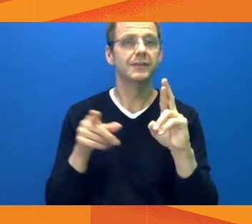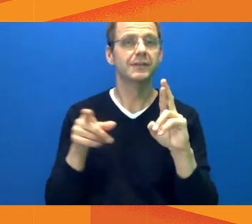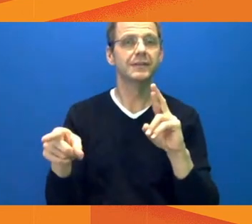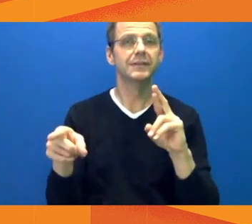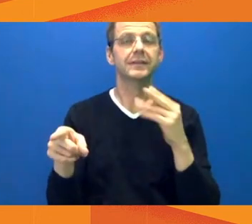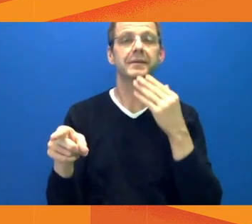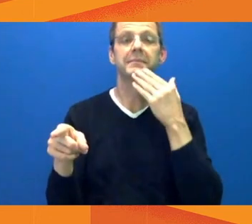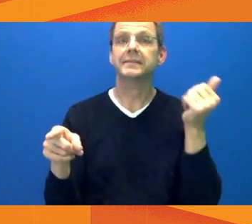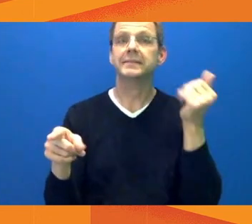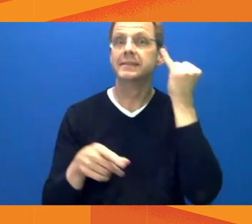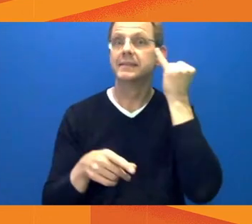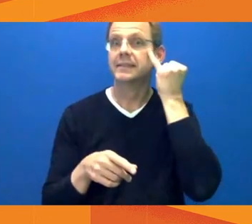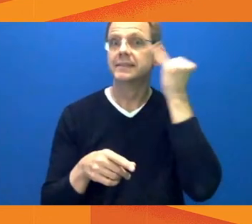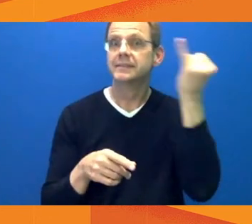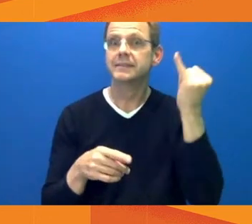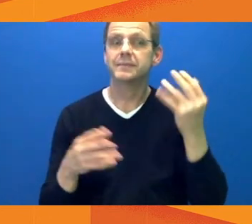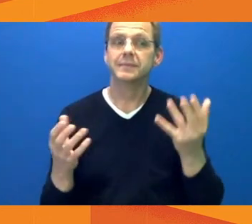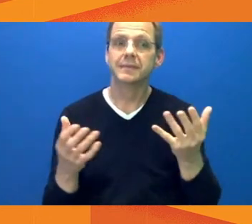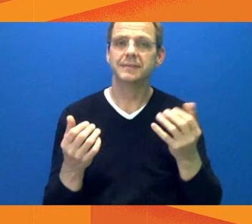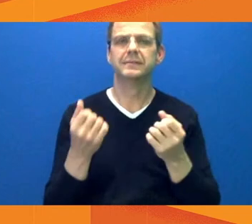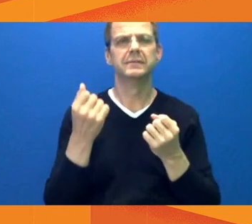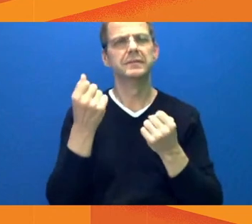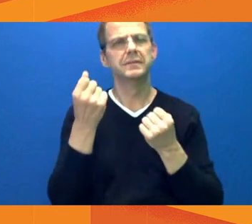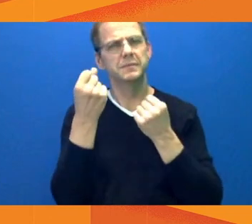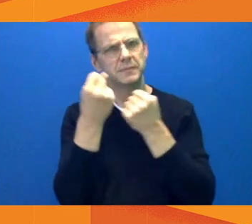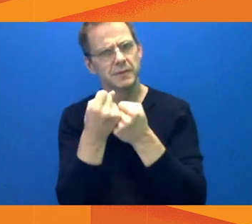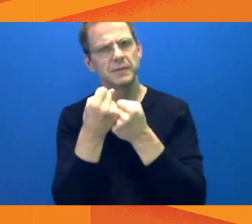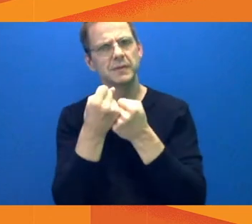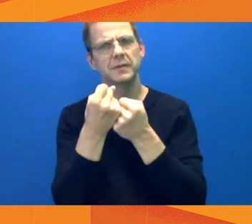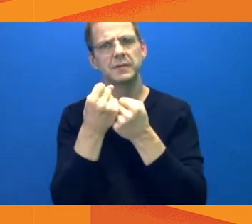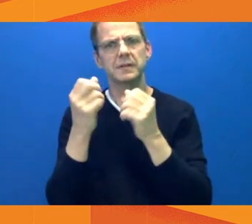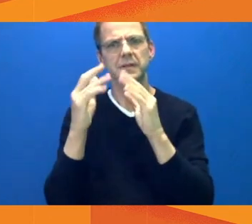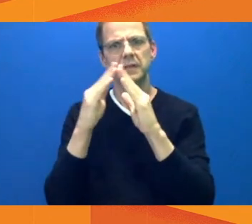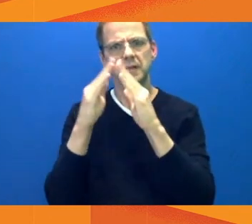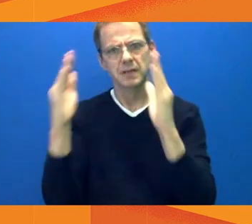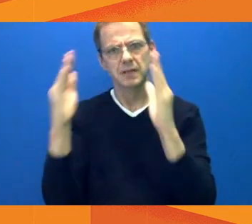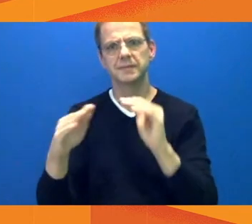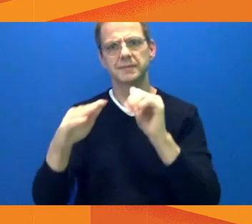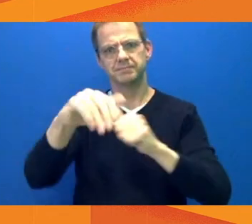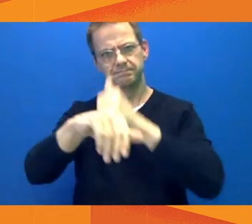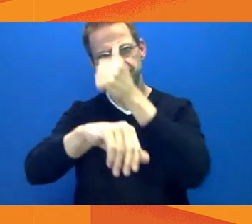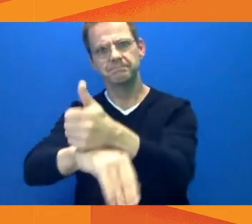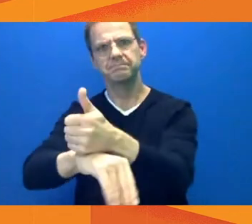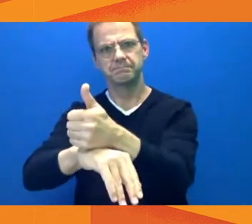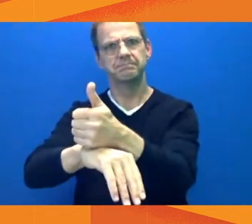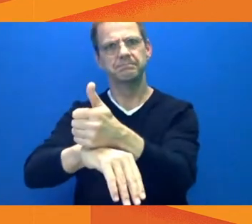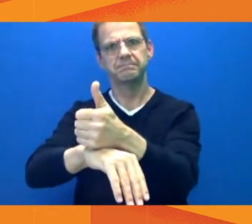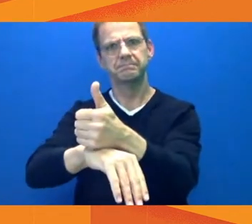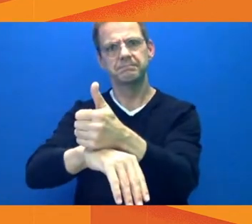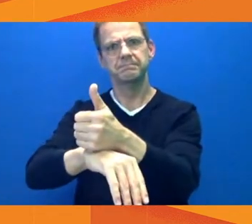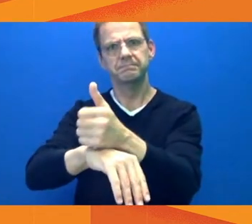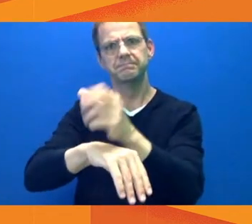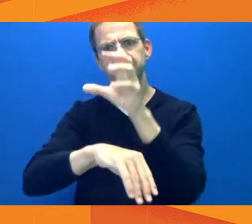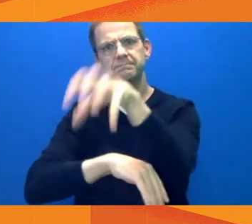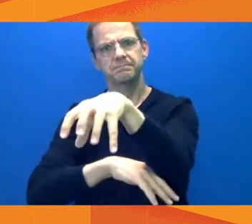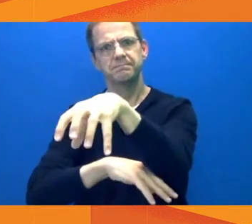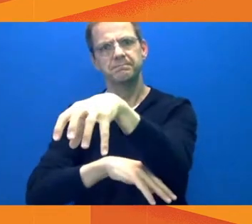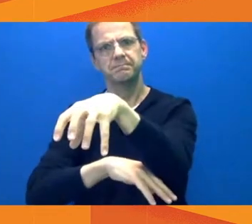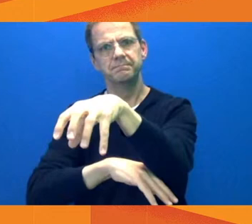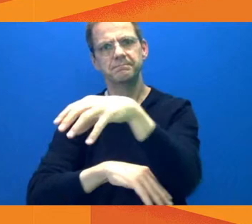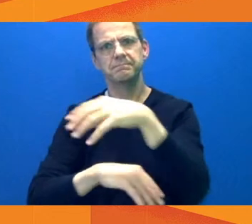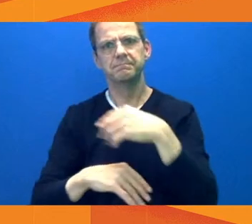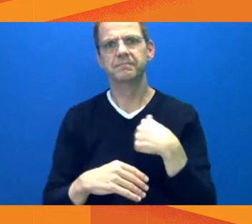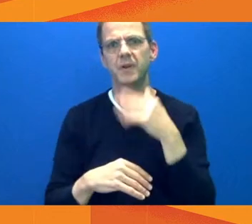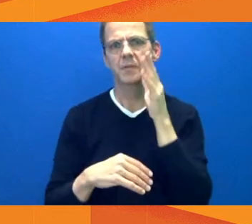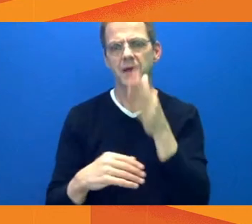Because while the City is stepping up way outside of our jurisdiction to provide housing and supplement shelters and working with